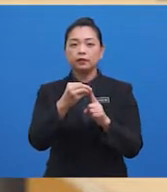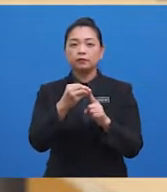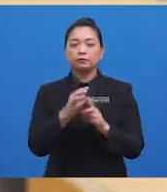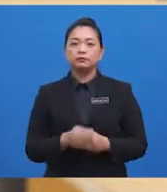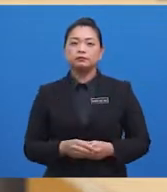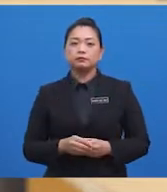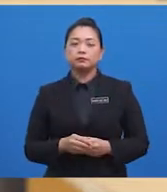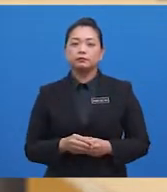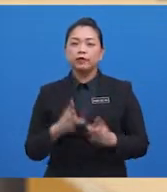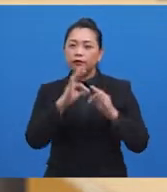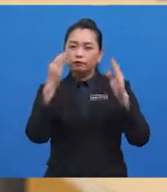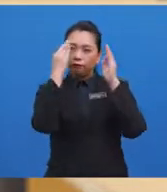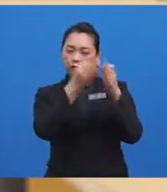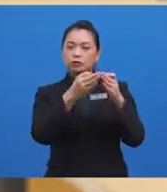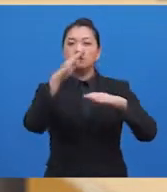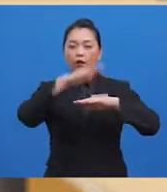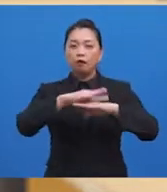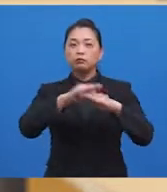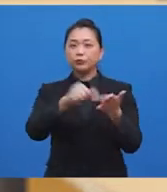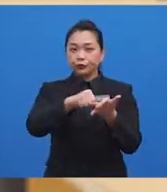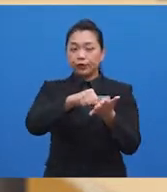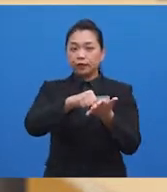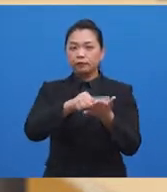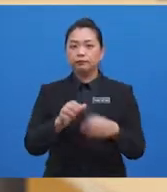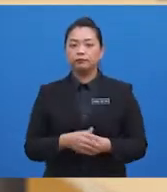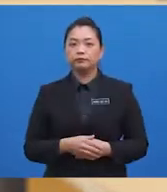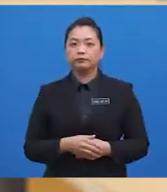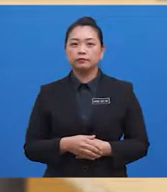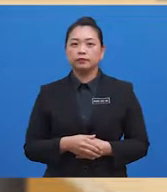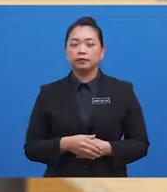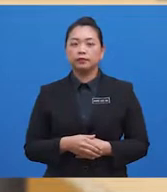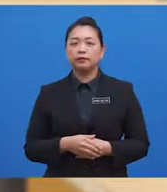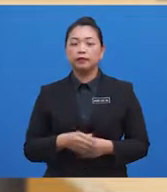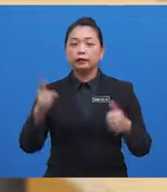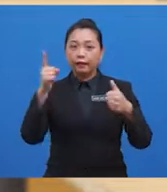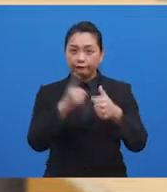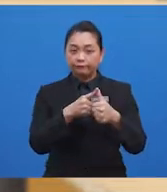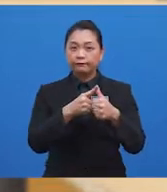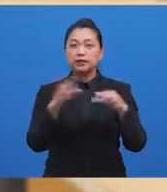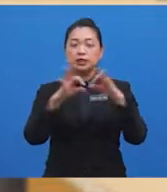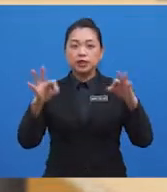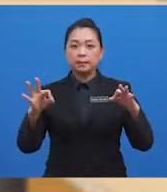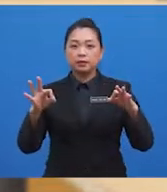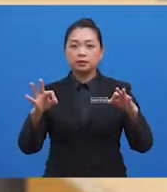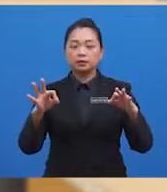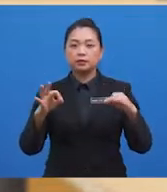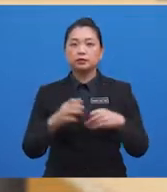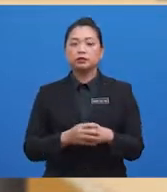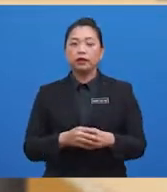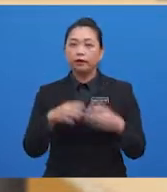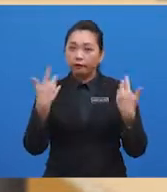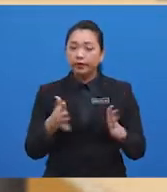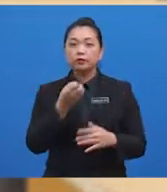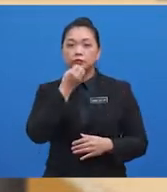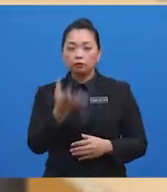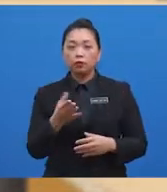consequences of drug addiction. Even the first statement has established that in text two, the consequences of